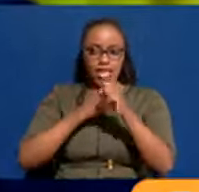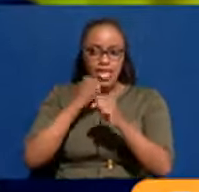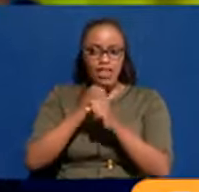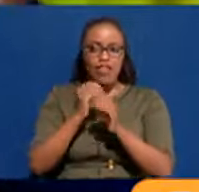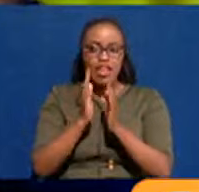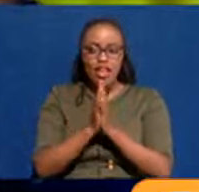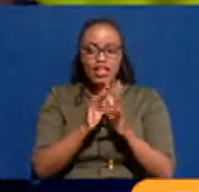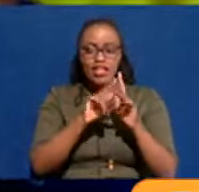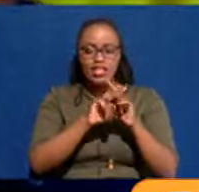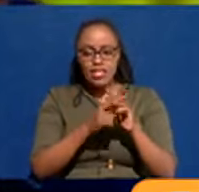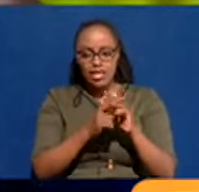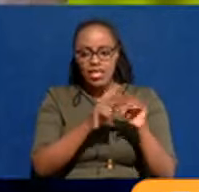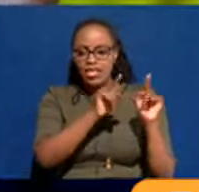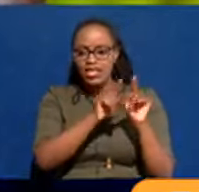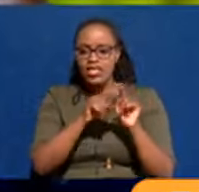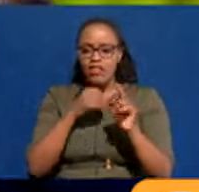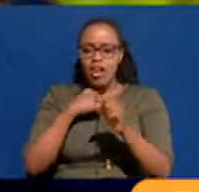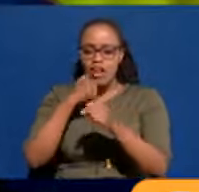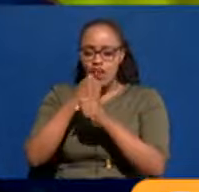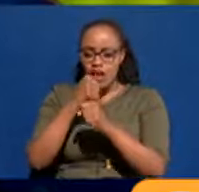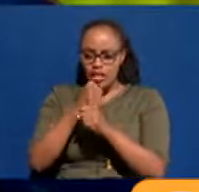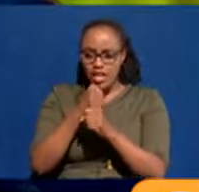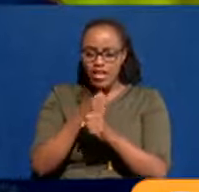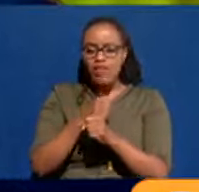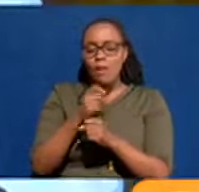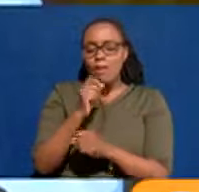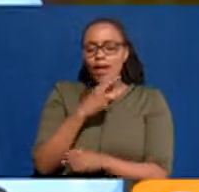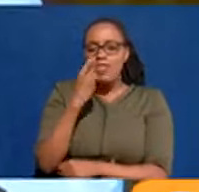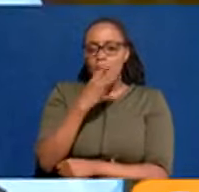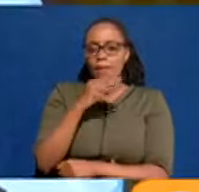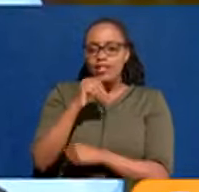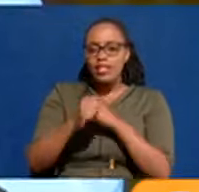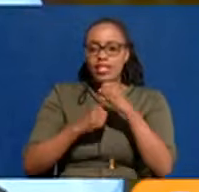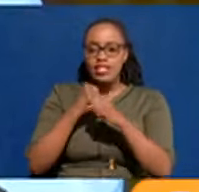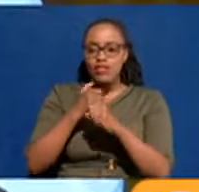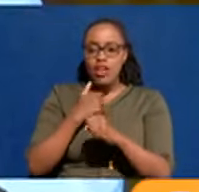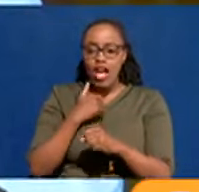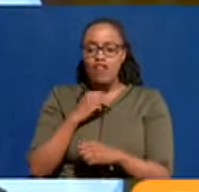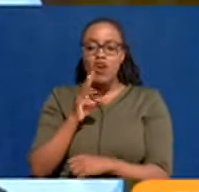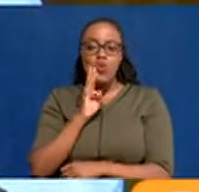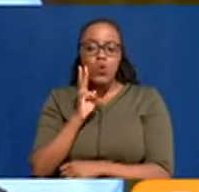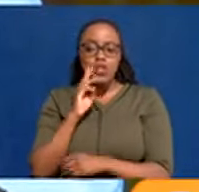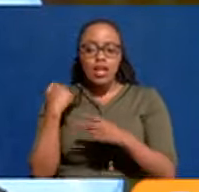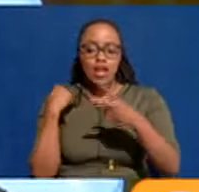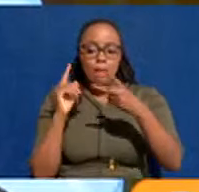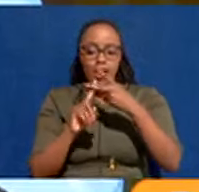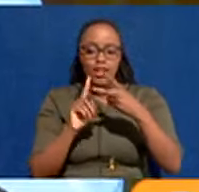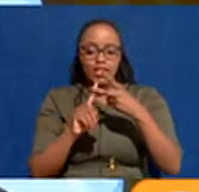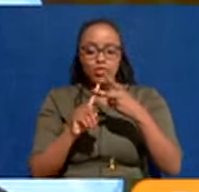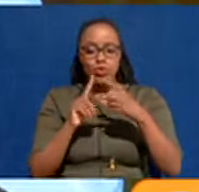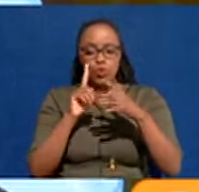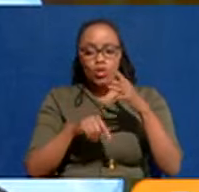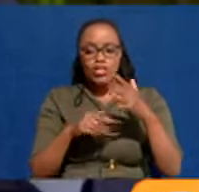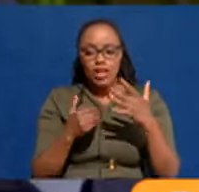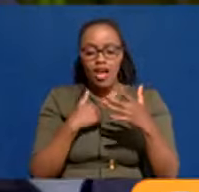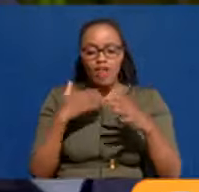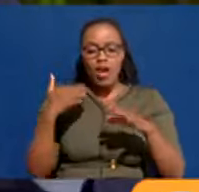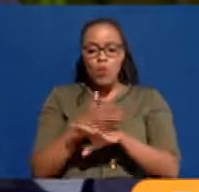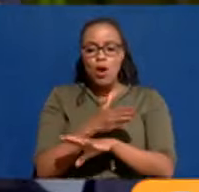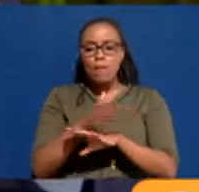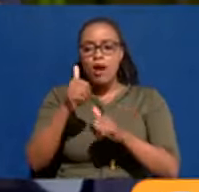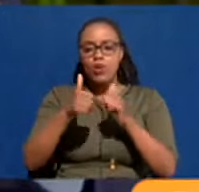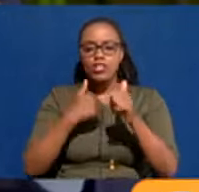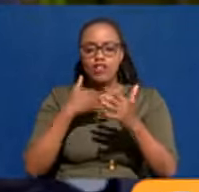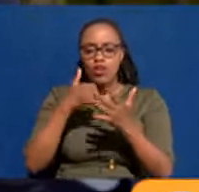coming before, you know, end of February, early March of this year. We'll have that extra water. The second issue, of course, has been cartels. You know,